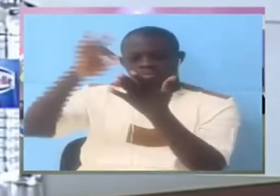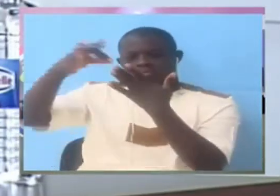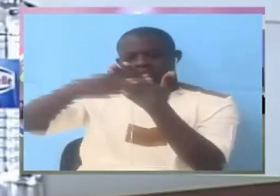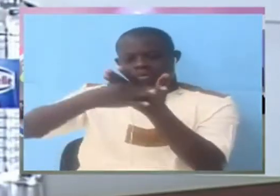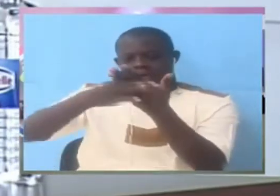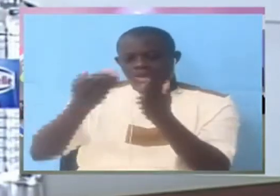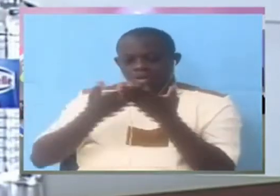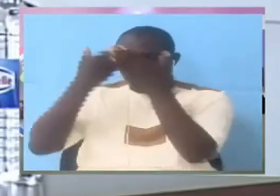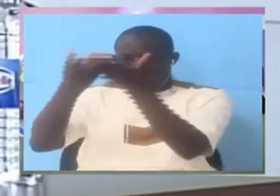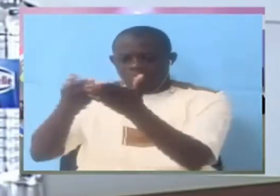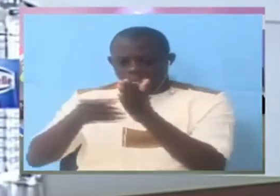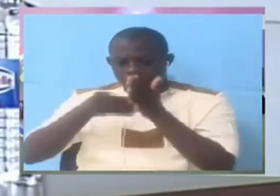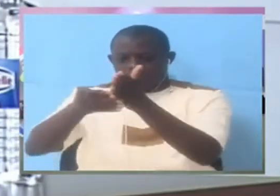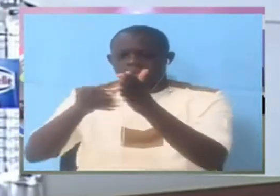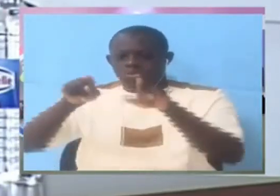assign